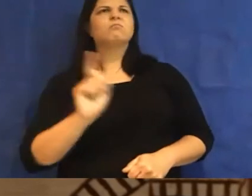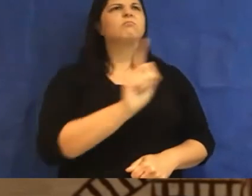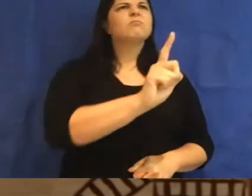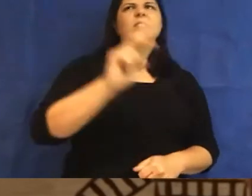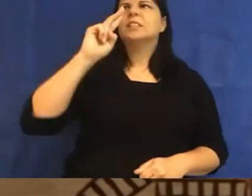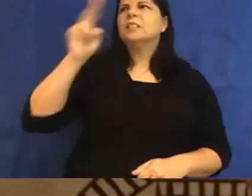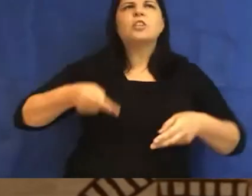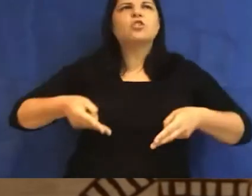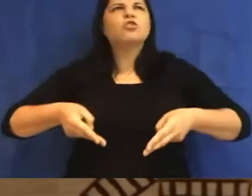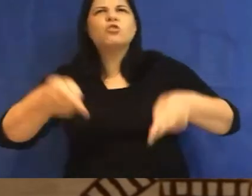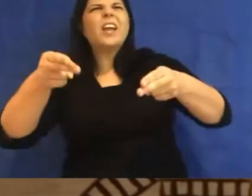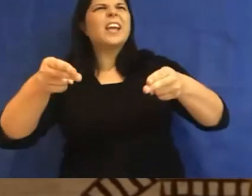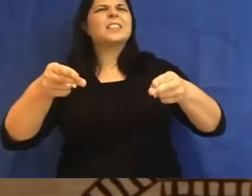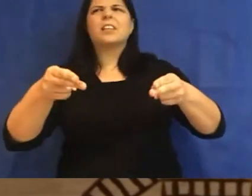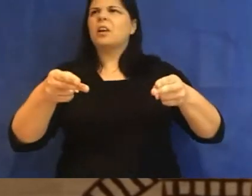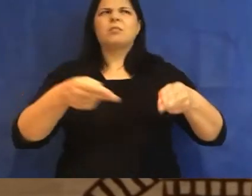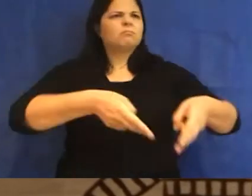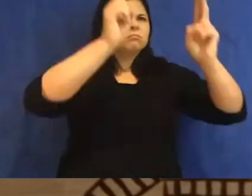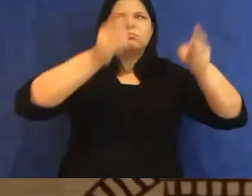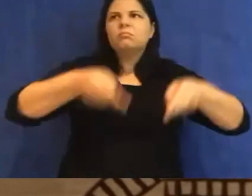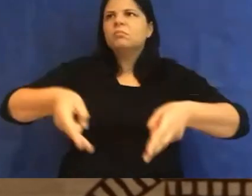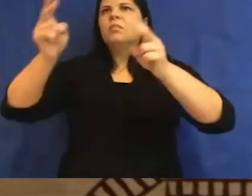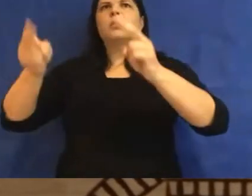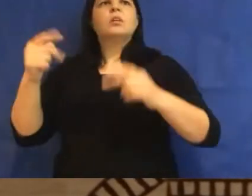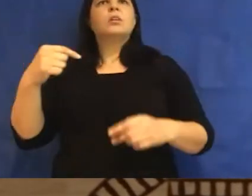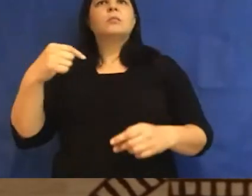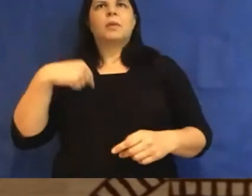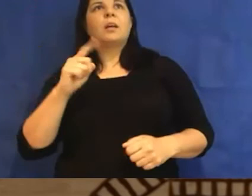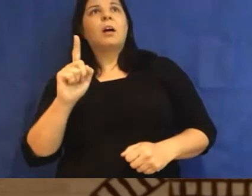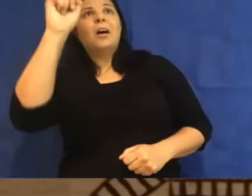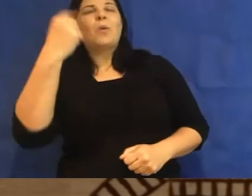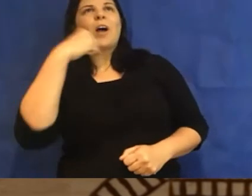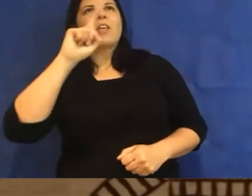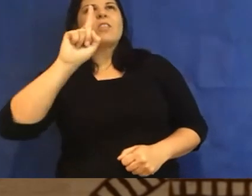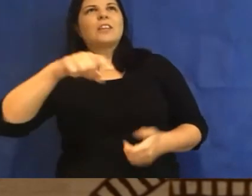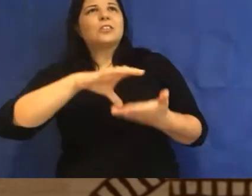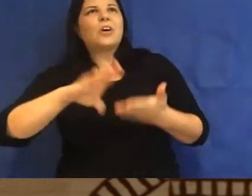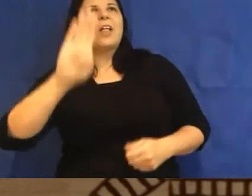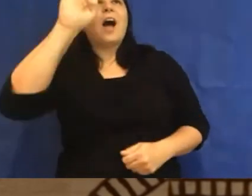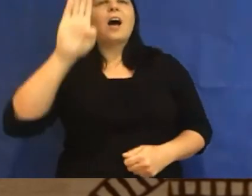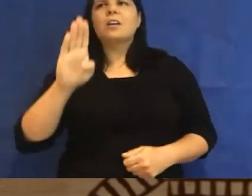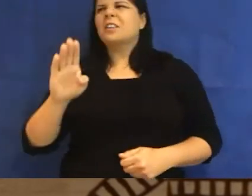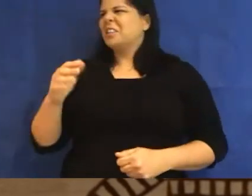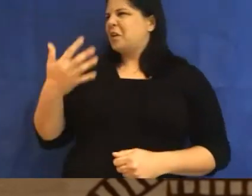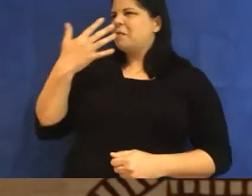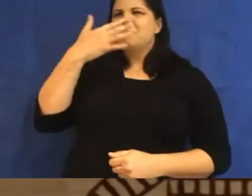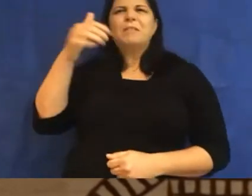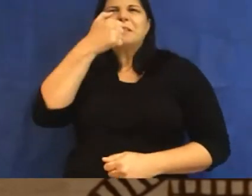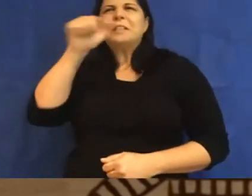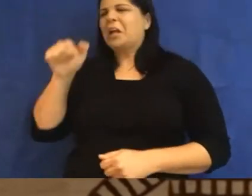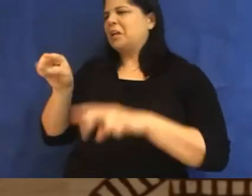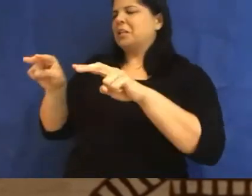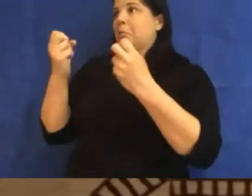You have no skin here. You raise $100,000 and watch the boomer's eyes burst. Who is this piece of shit? Until a